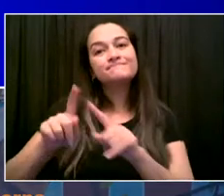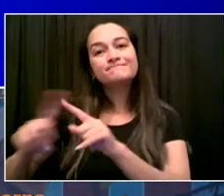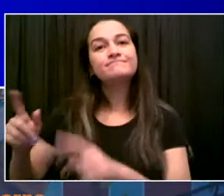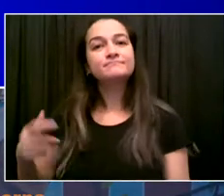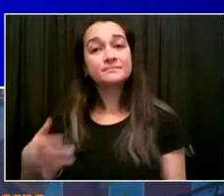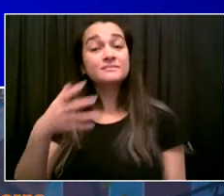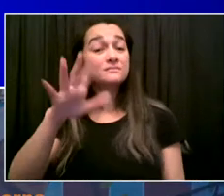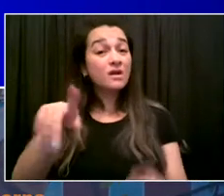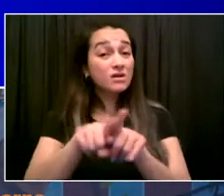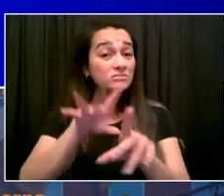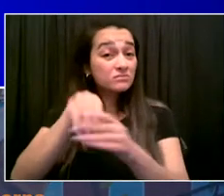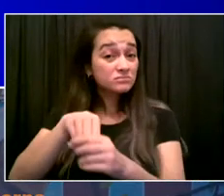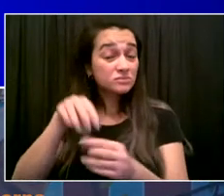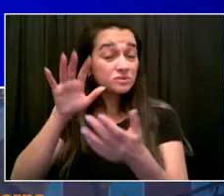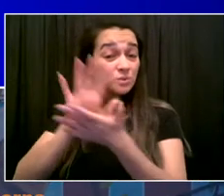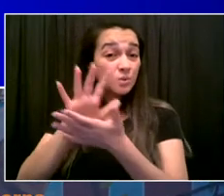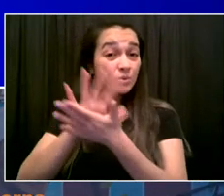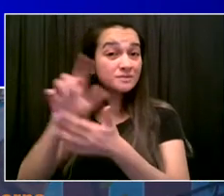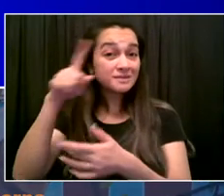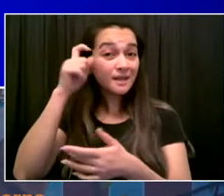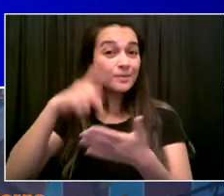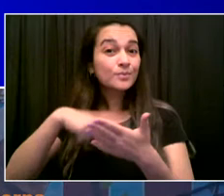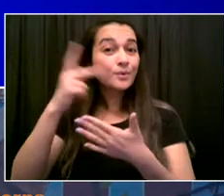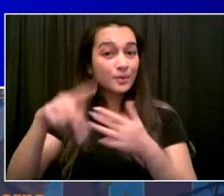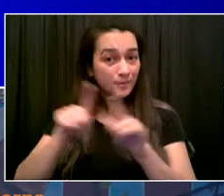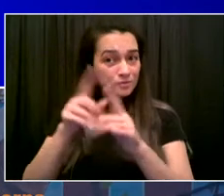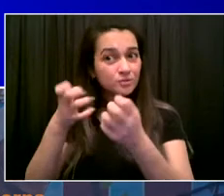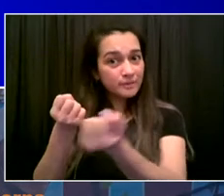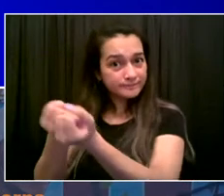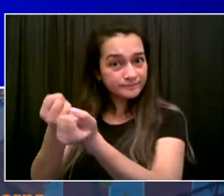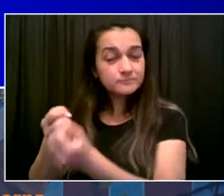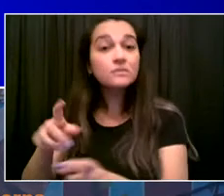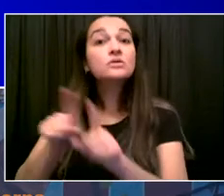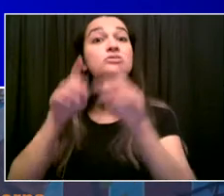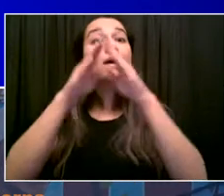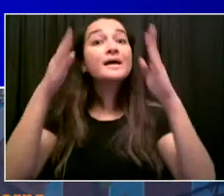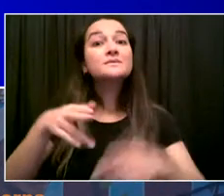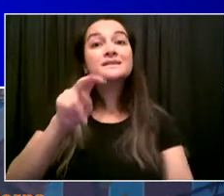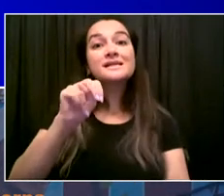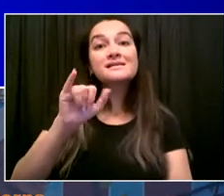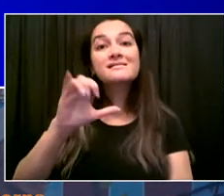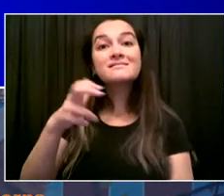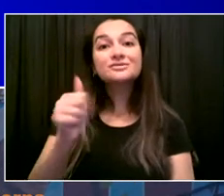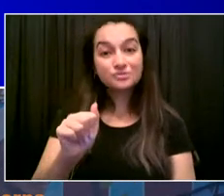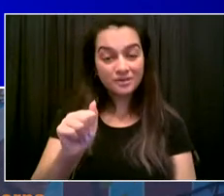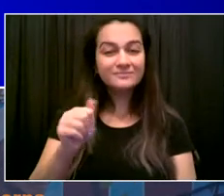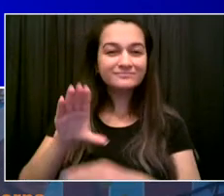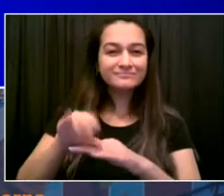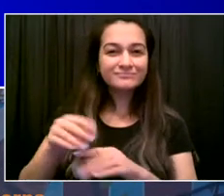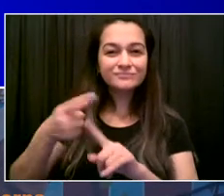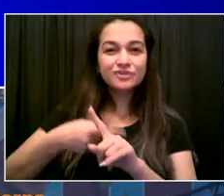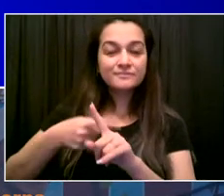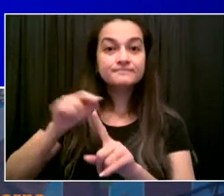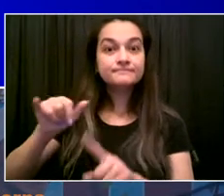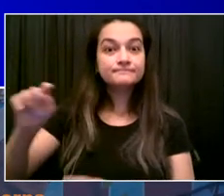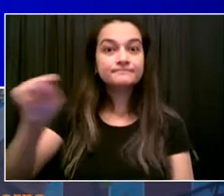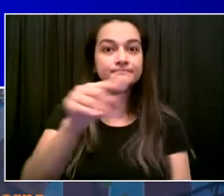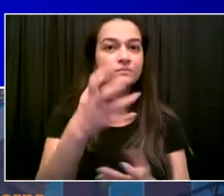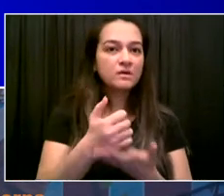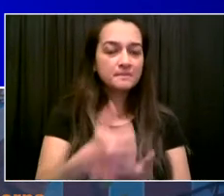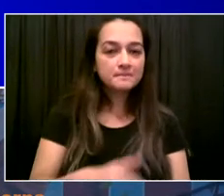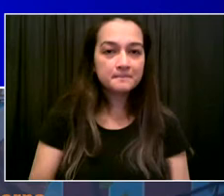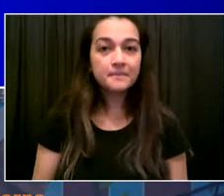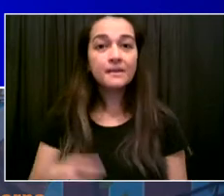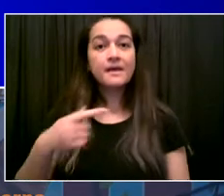.gov slash cityartistcore to sign up. And I want you to hear from someone who applied and was chosen to